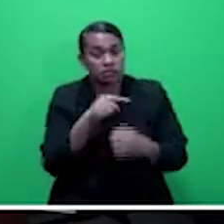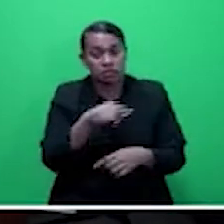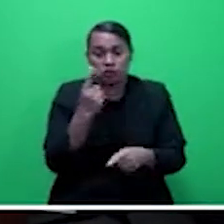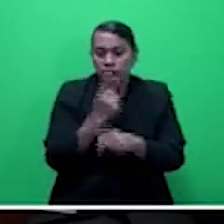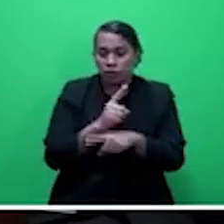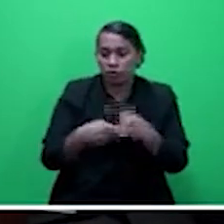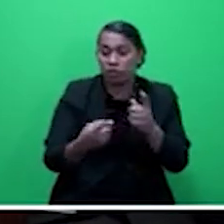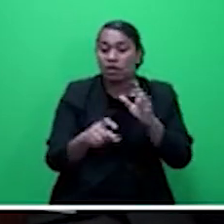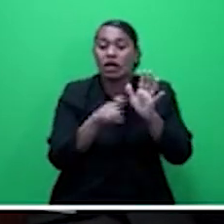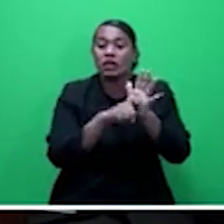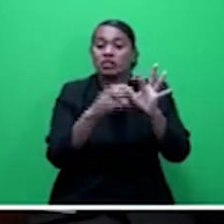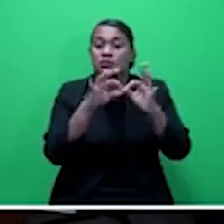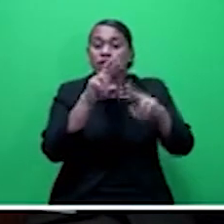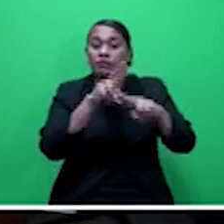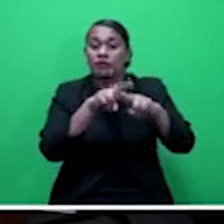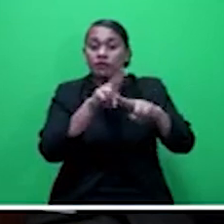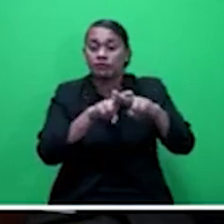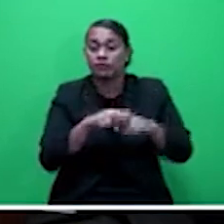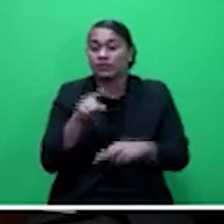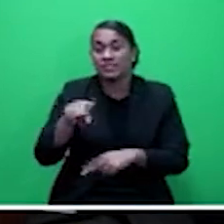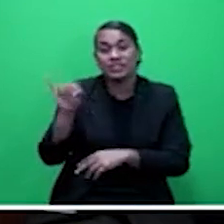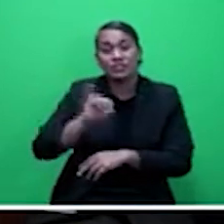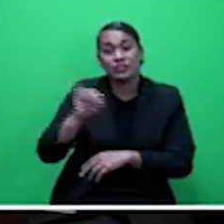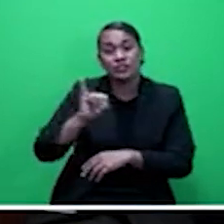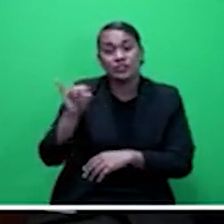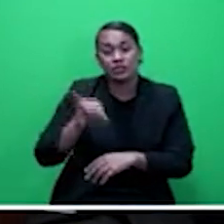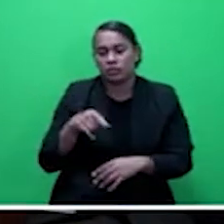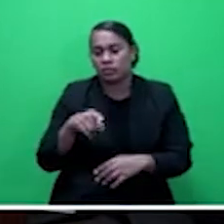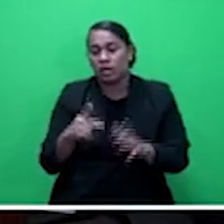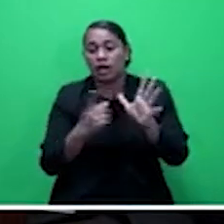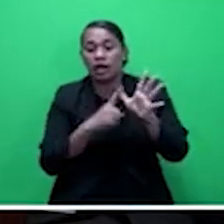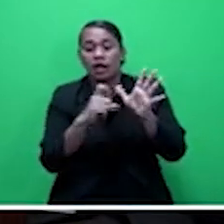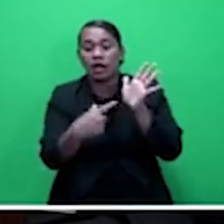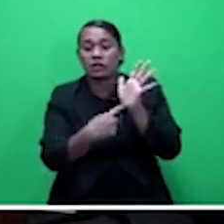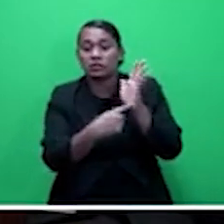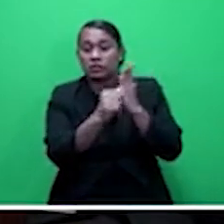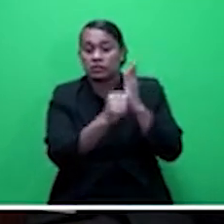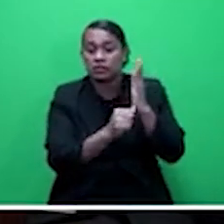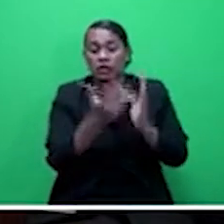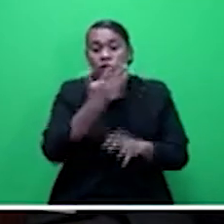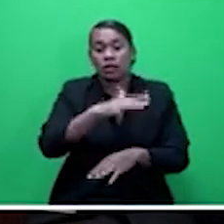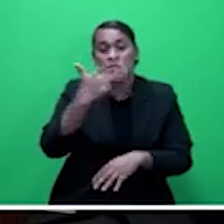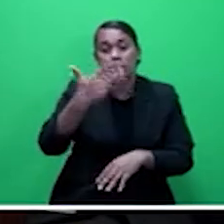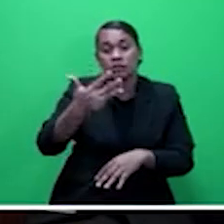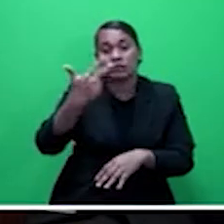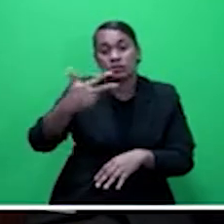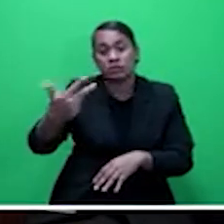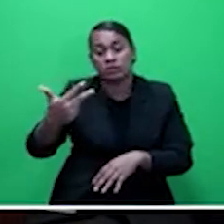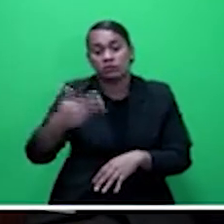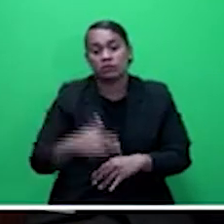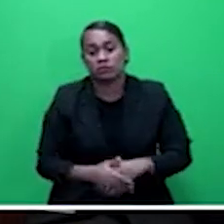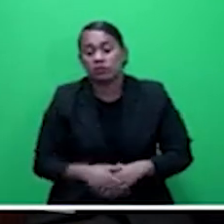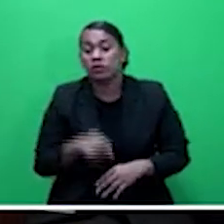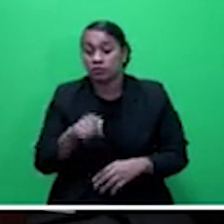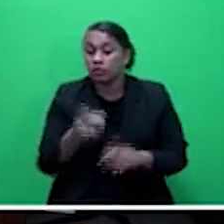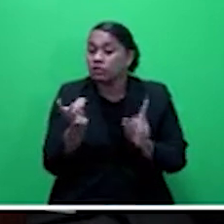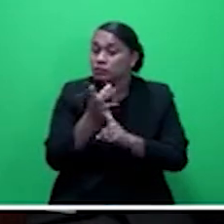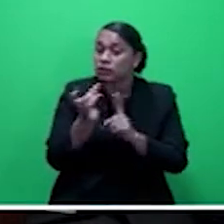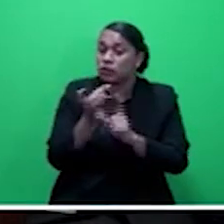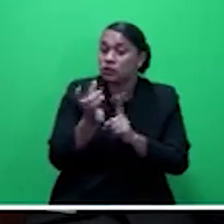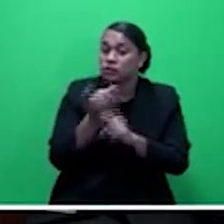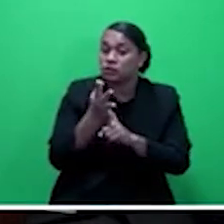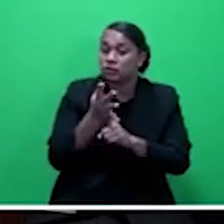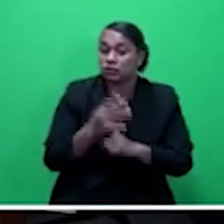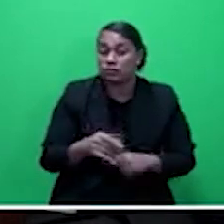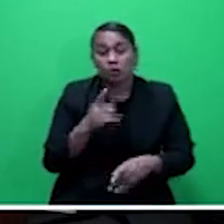the insurance act 1998. This is an important undertaking by the